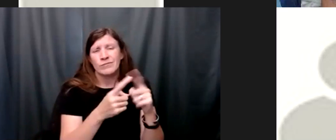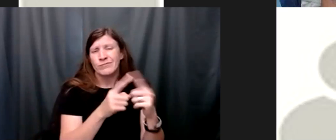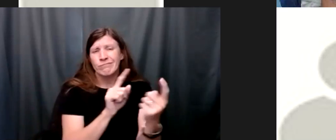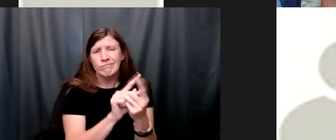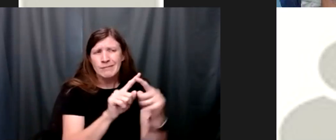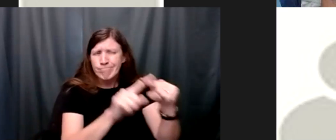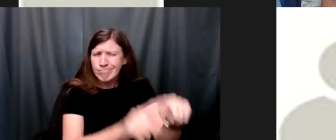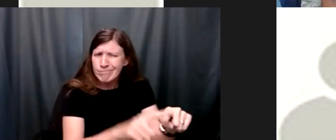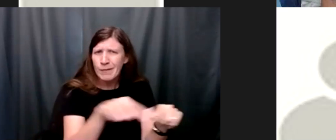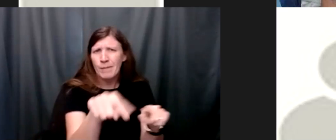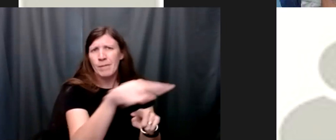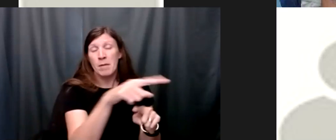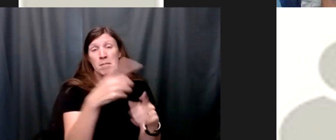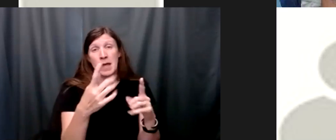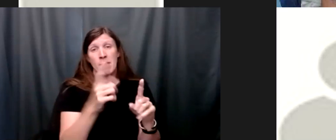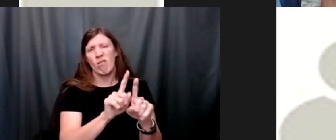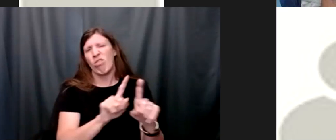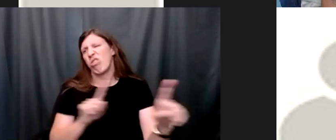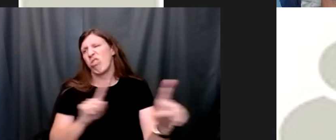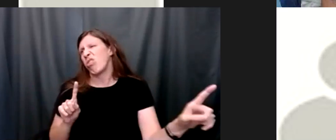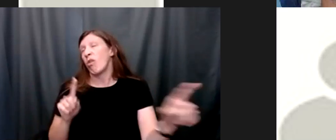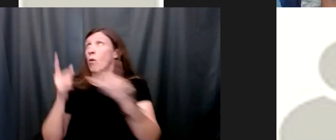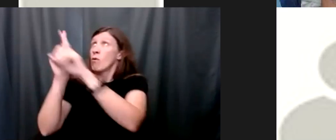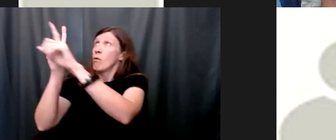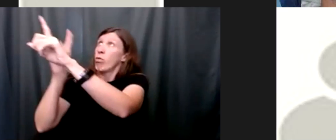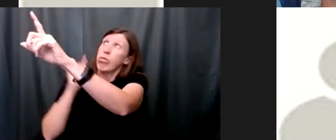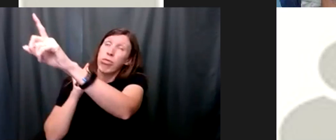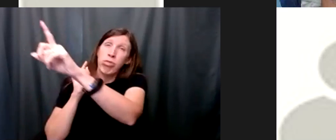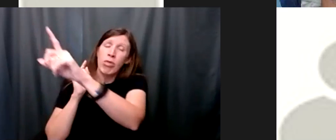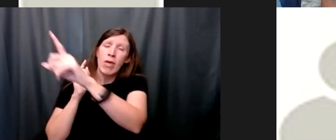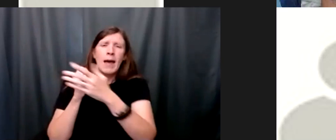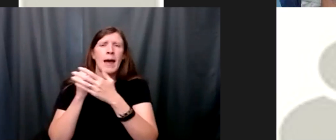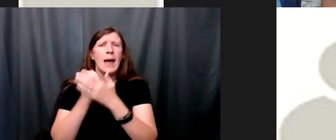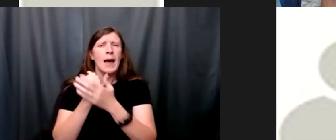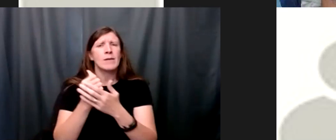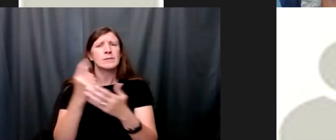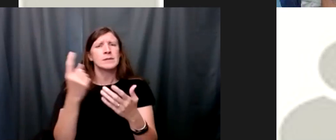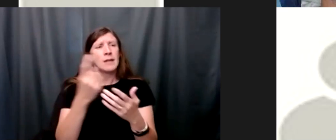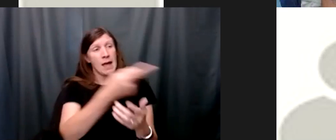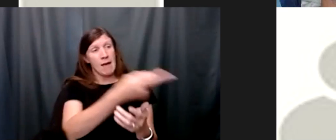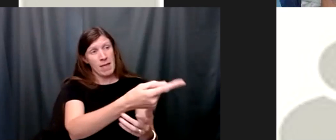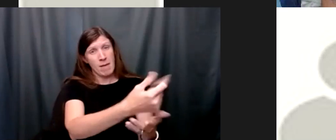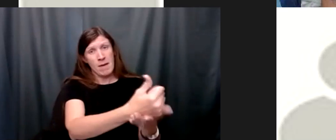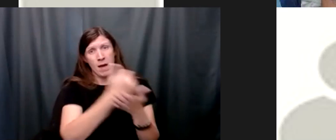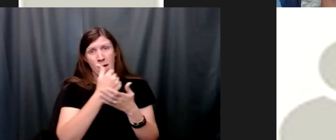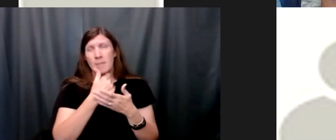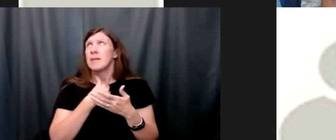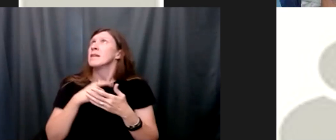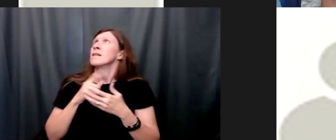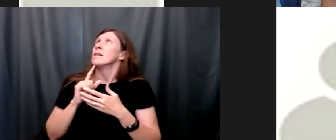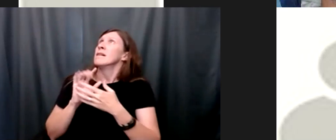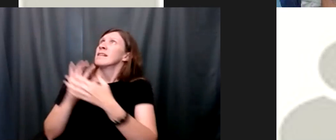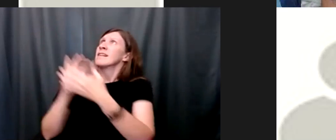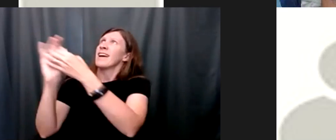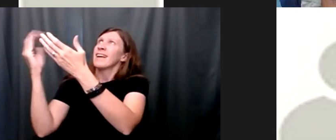someone to help reconnect you to faith and to community the scriptures say brothers and sisters